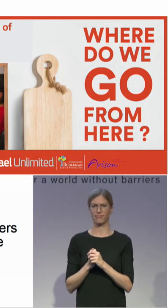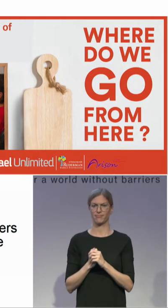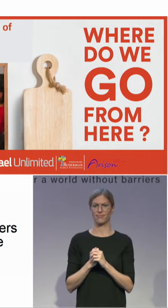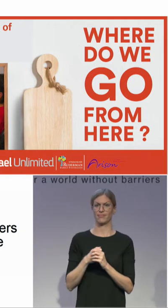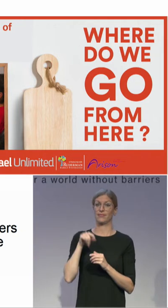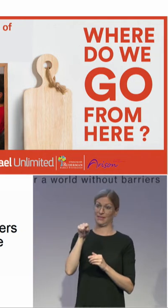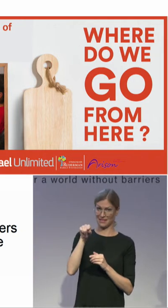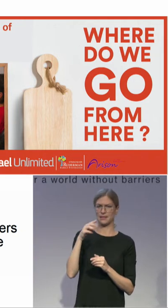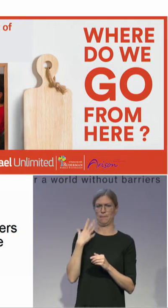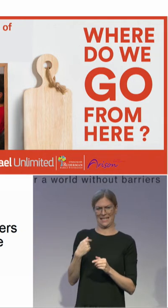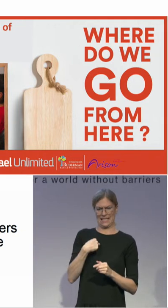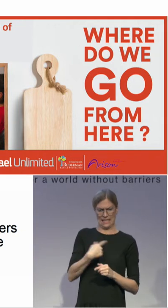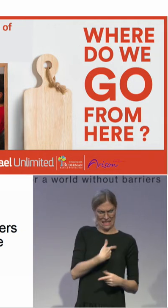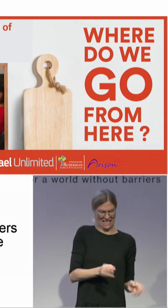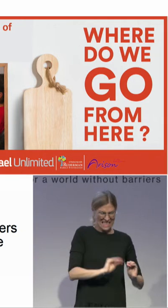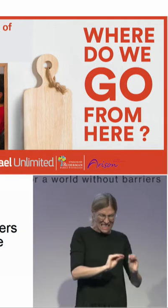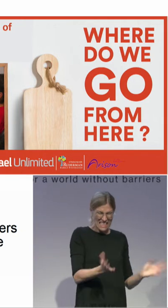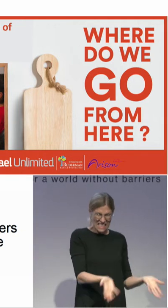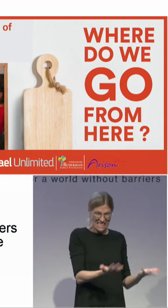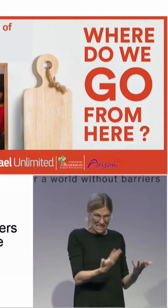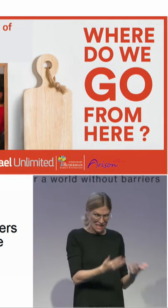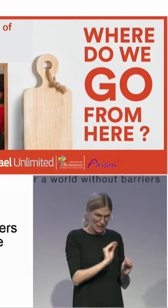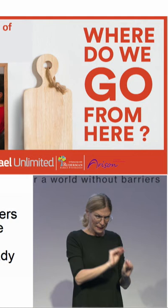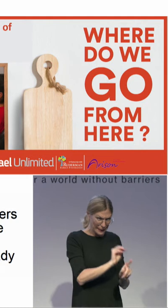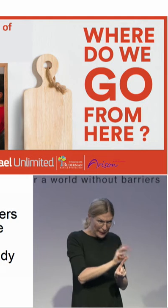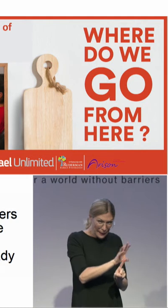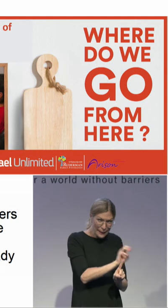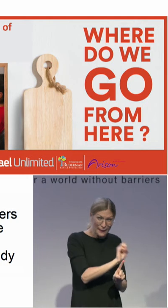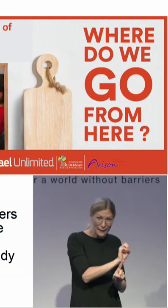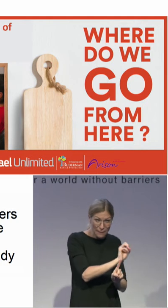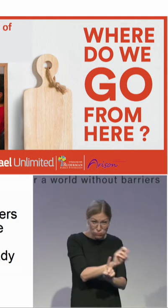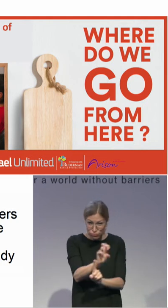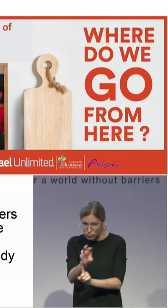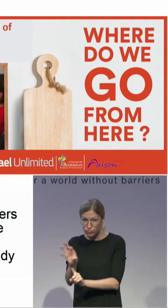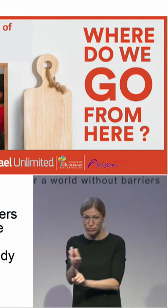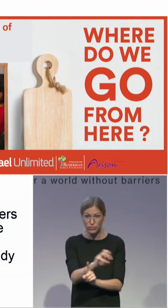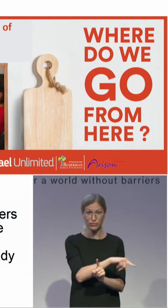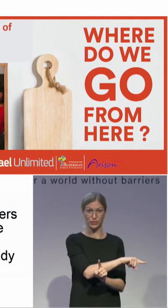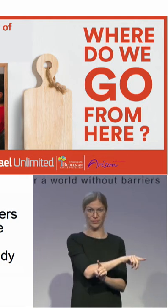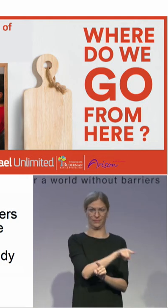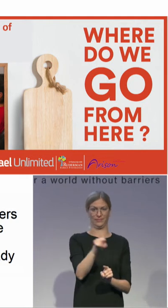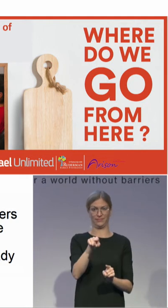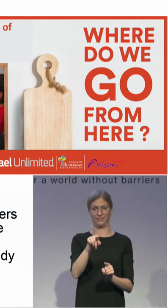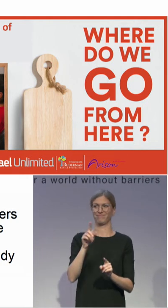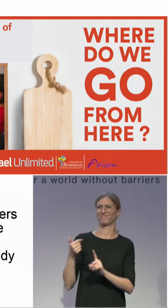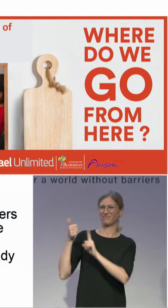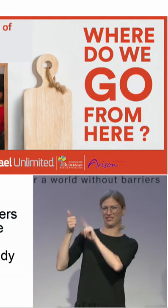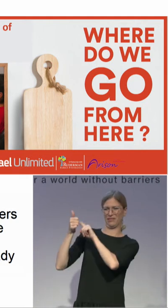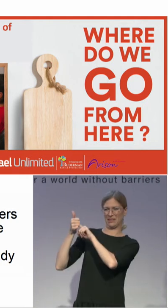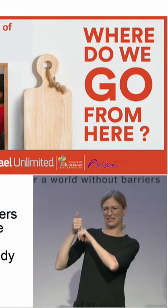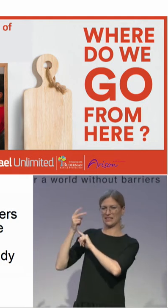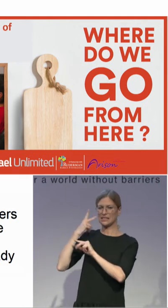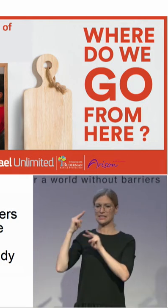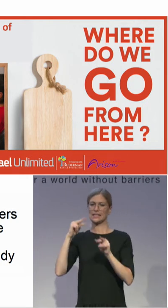educated and got consensus from our main policy makers. But now we have to go to the service